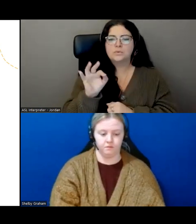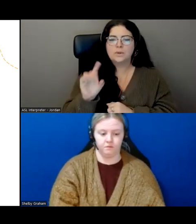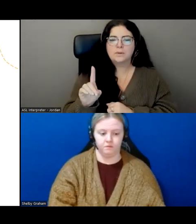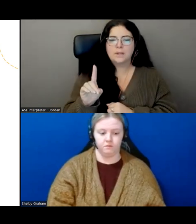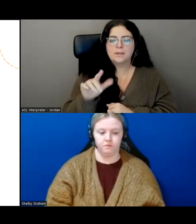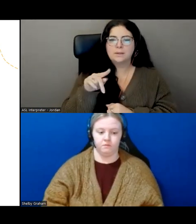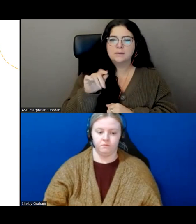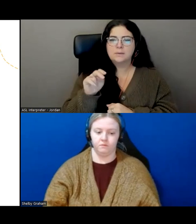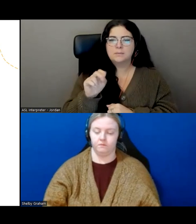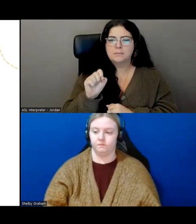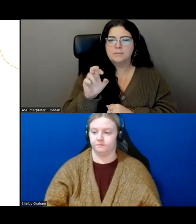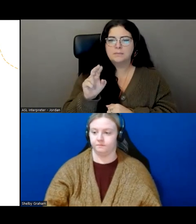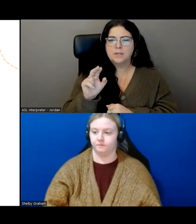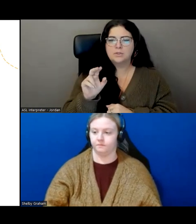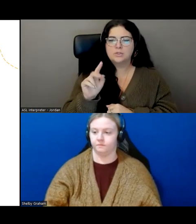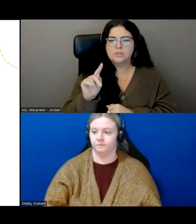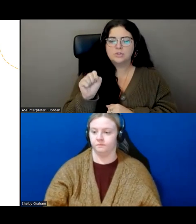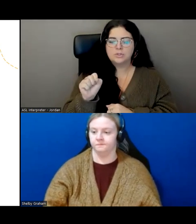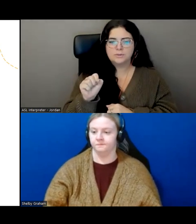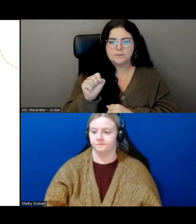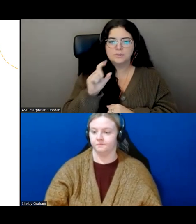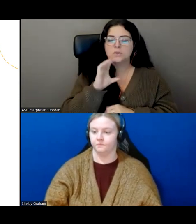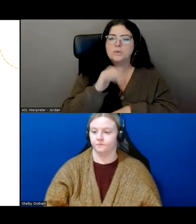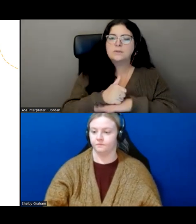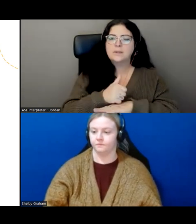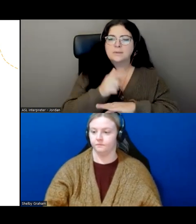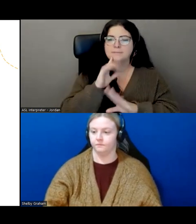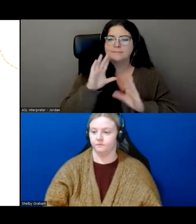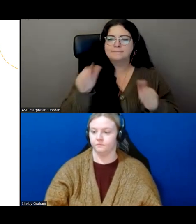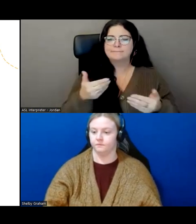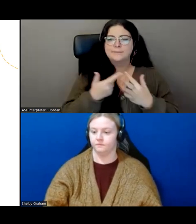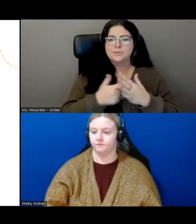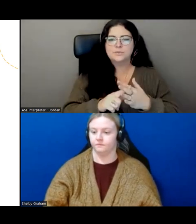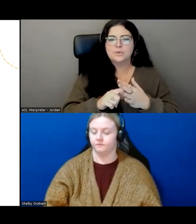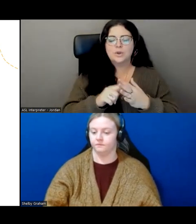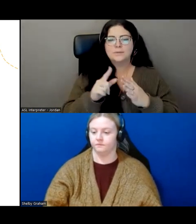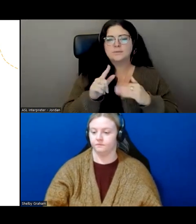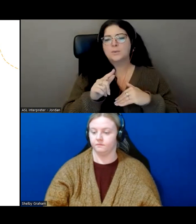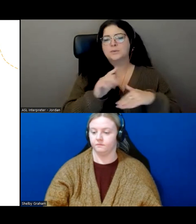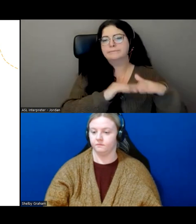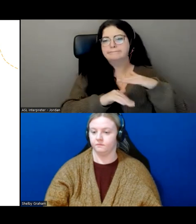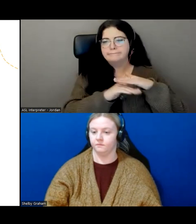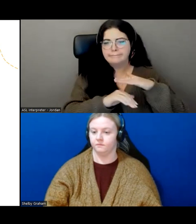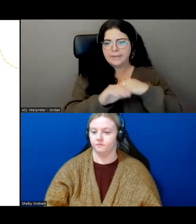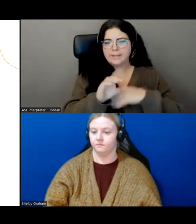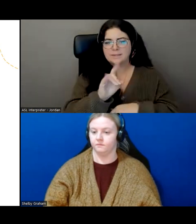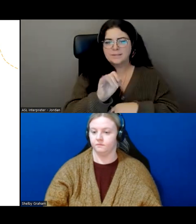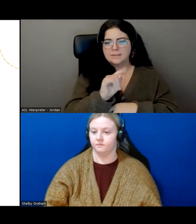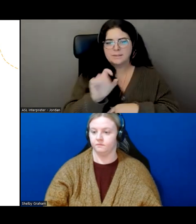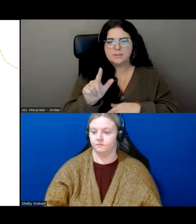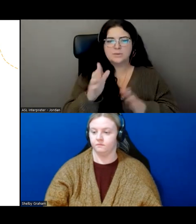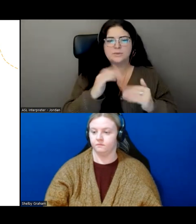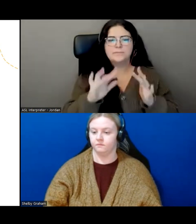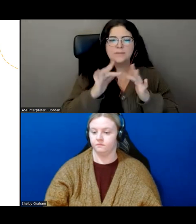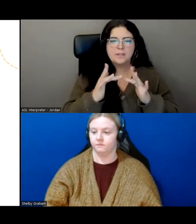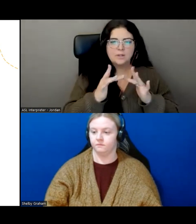and we were able to offer the beginner series. So it goes over like digital basics, internet fundamentals, email and